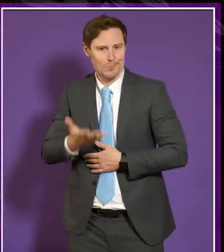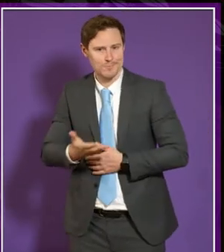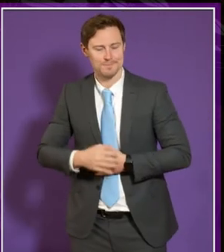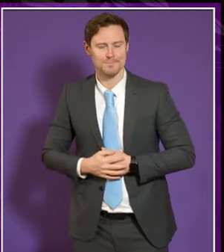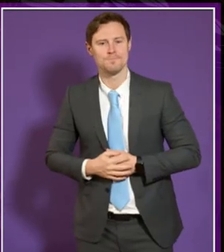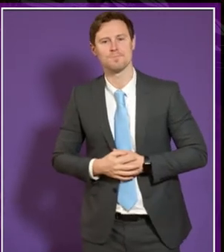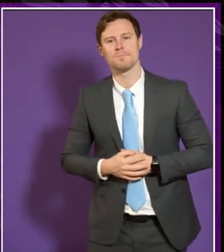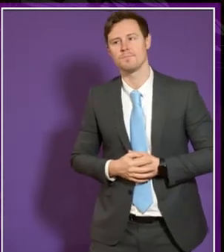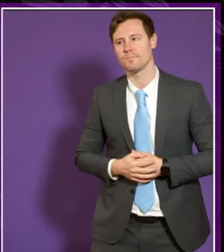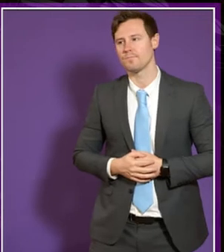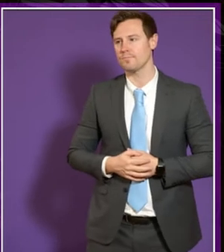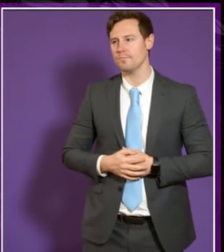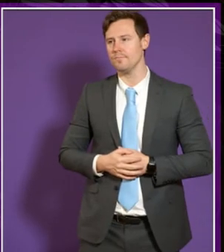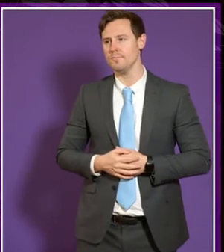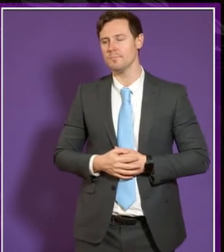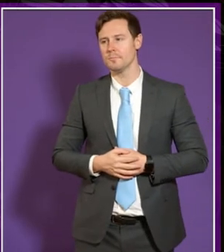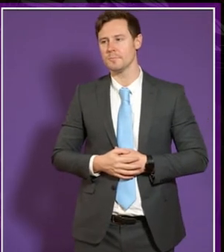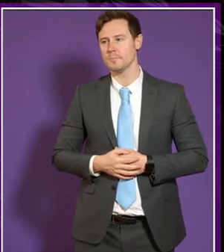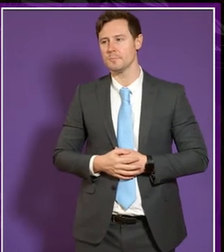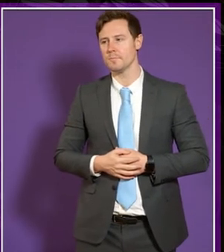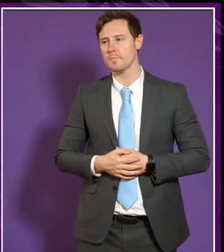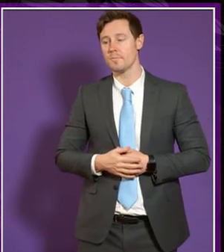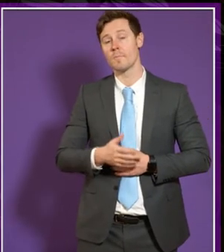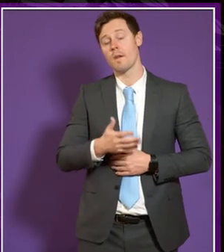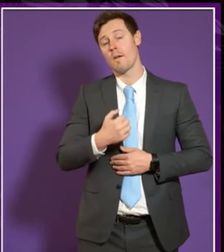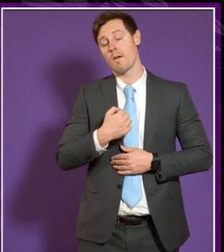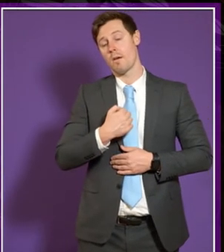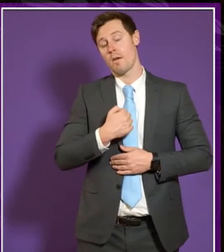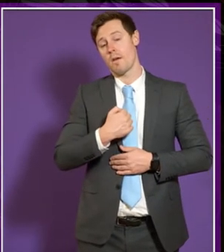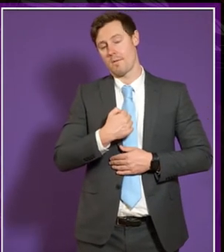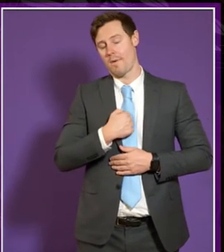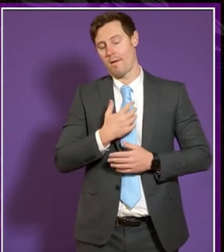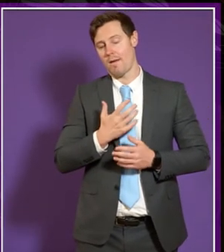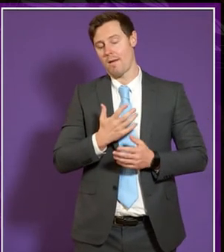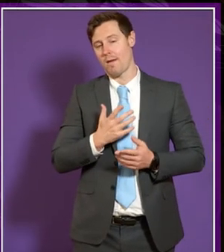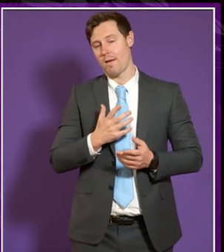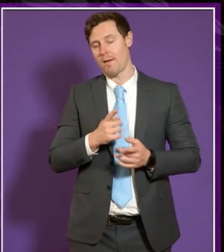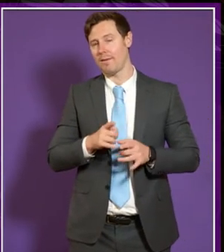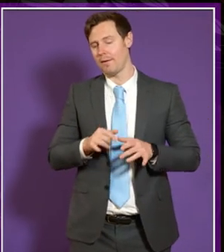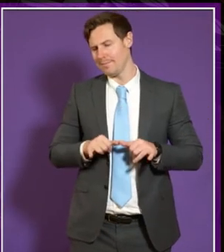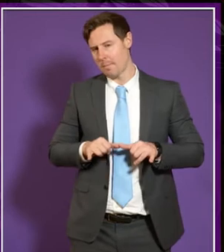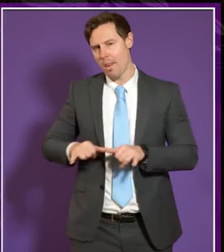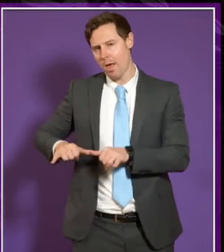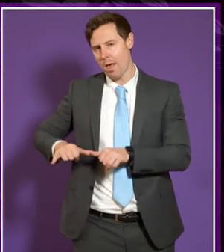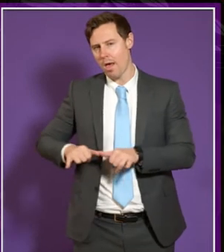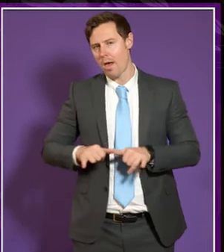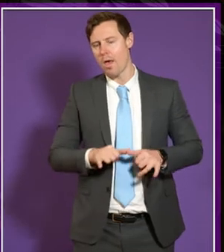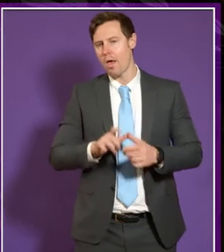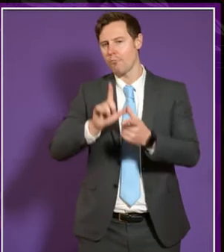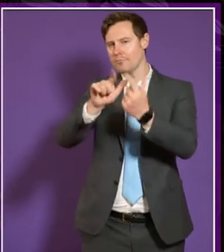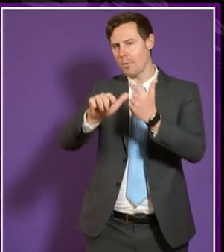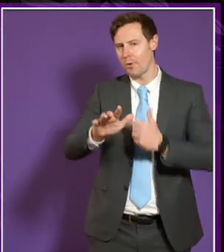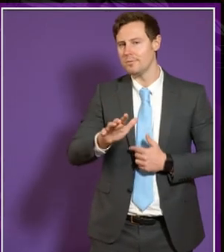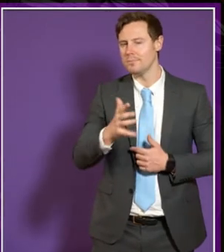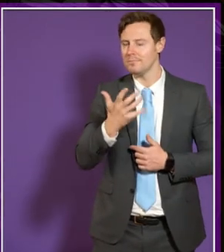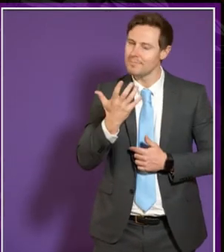you and did you want to add anything my response would be very similar to Kirsty's in the sense that um there